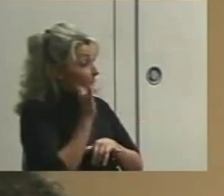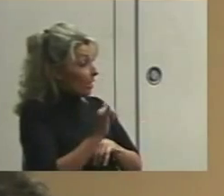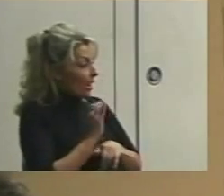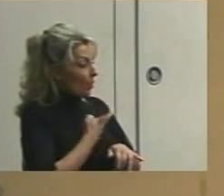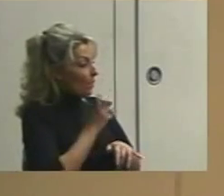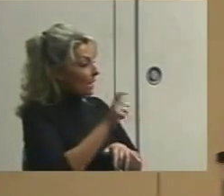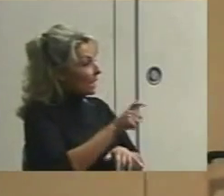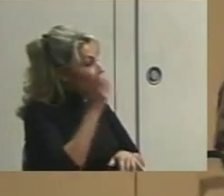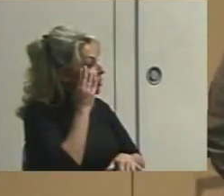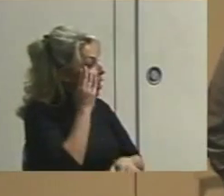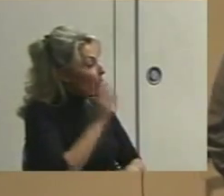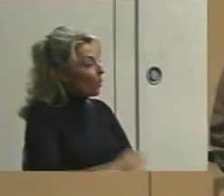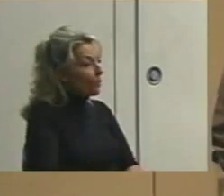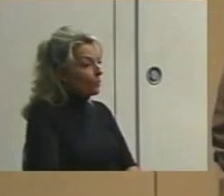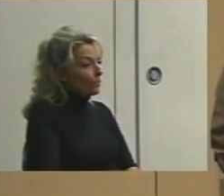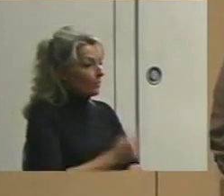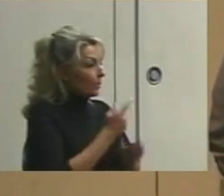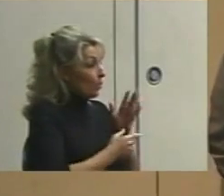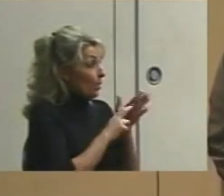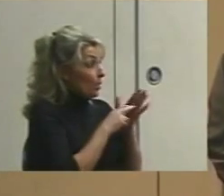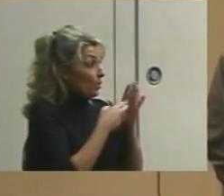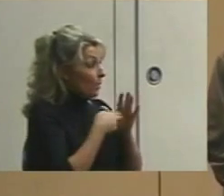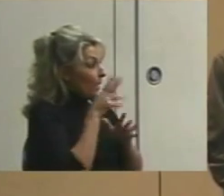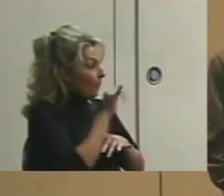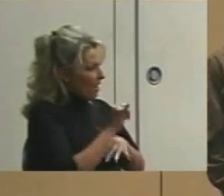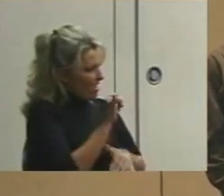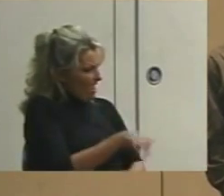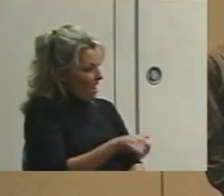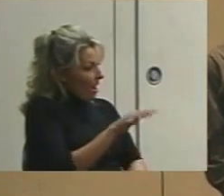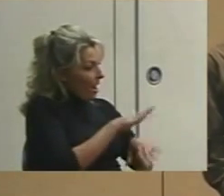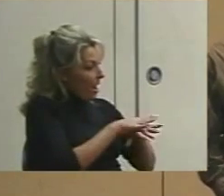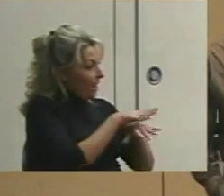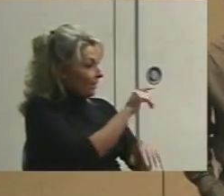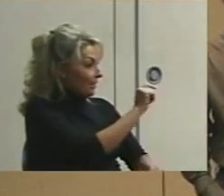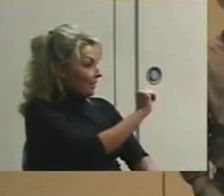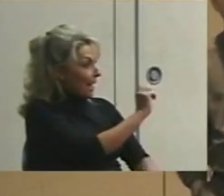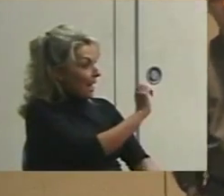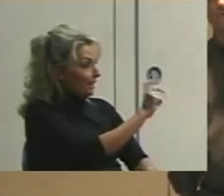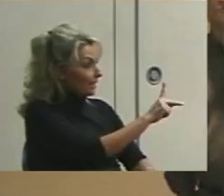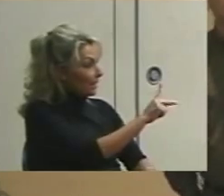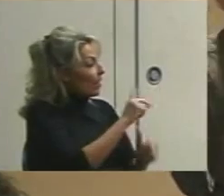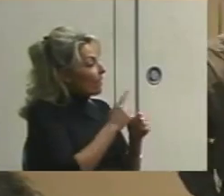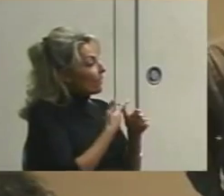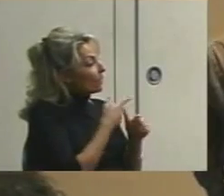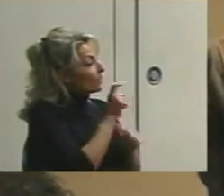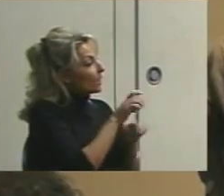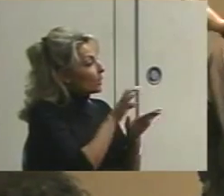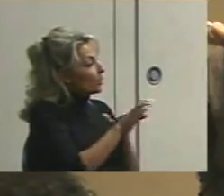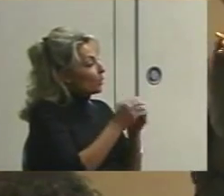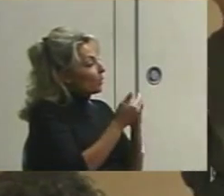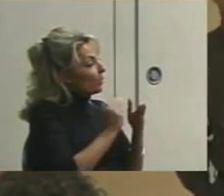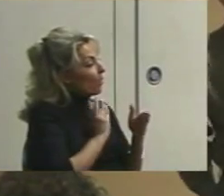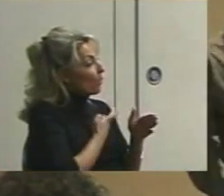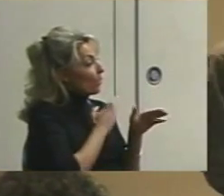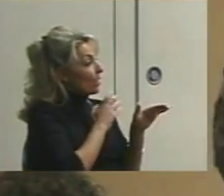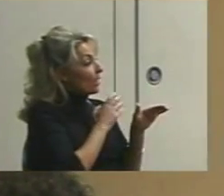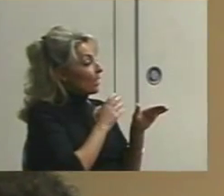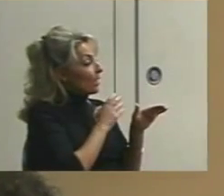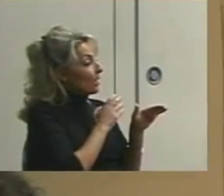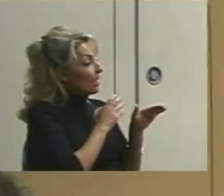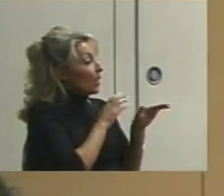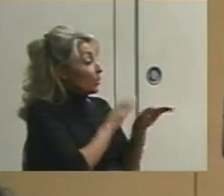need to know, what do you mean by on task? So the first thing we have to have to do, no matter what we're going to do with